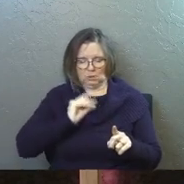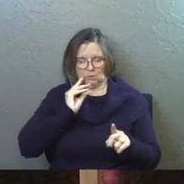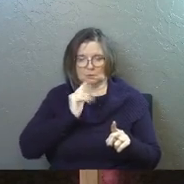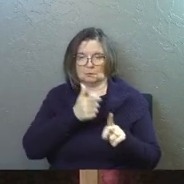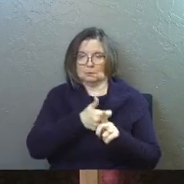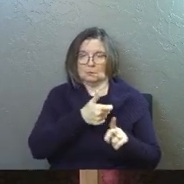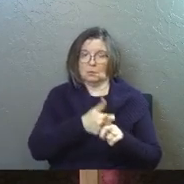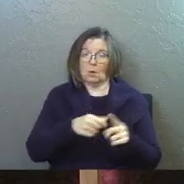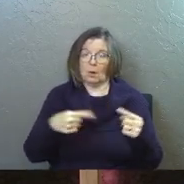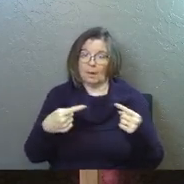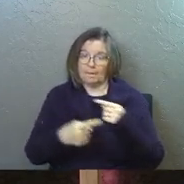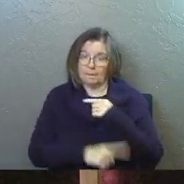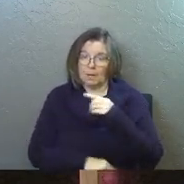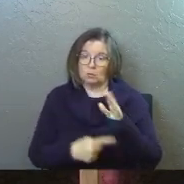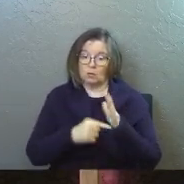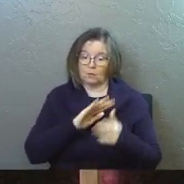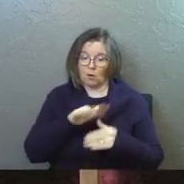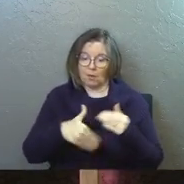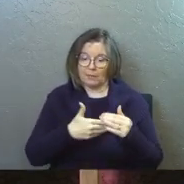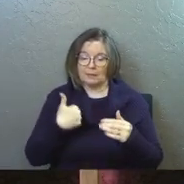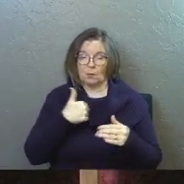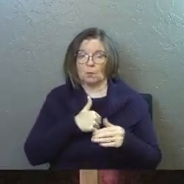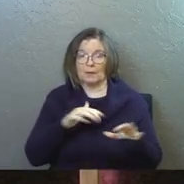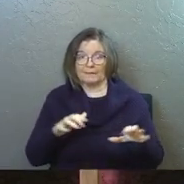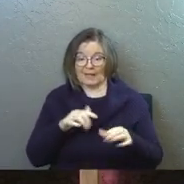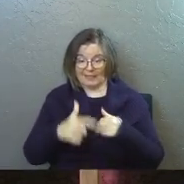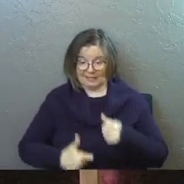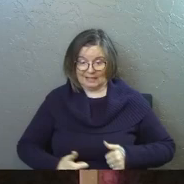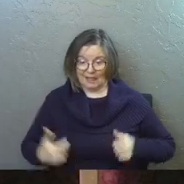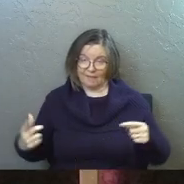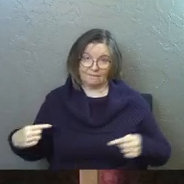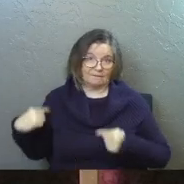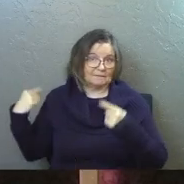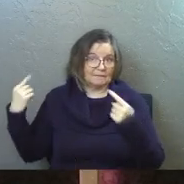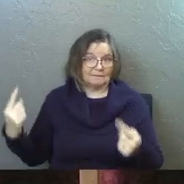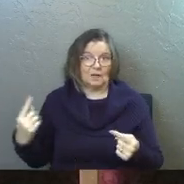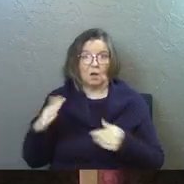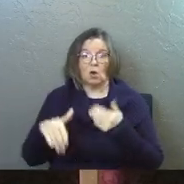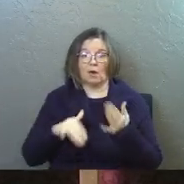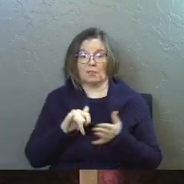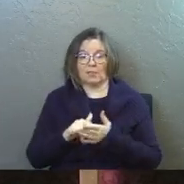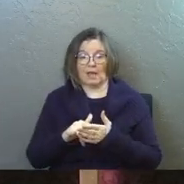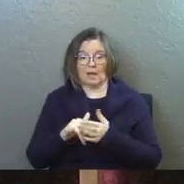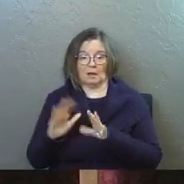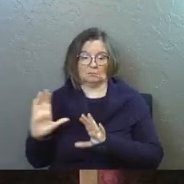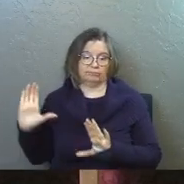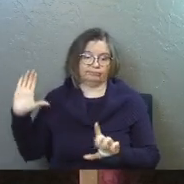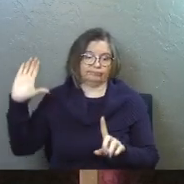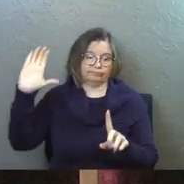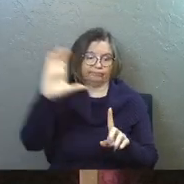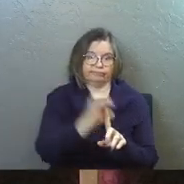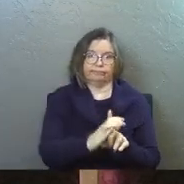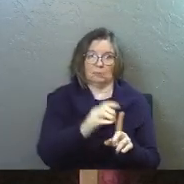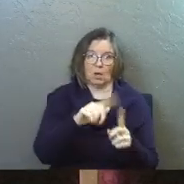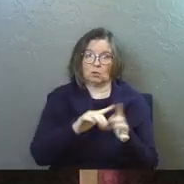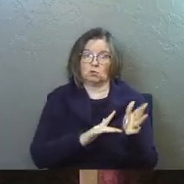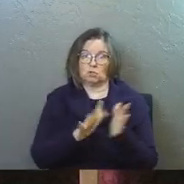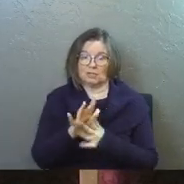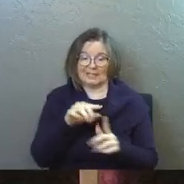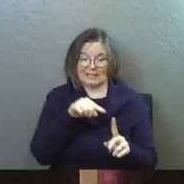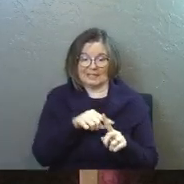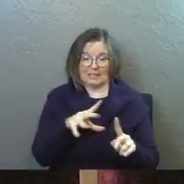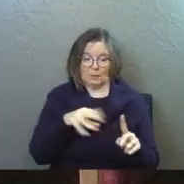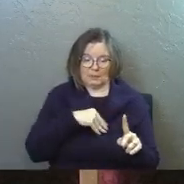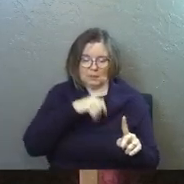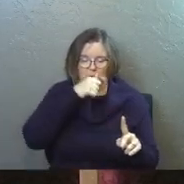So there was a punishment that was due for all the things that we have done in this life. And all of that was put on to Jesus. He was